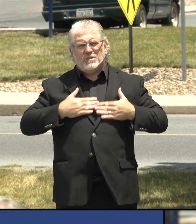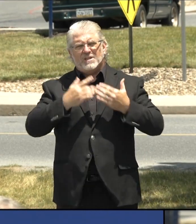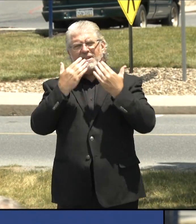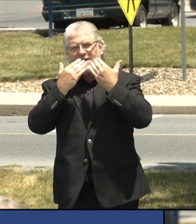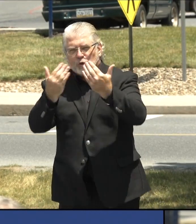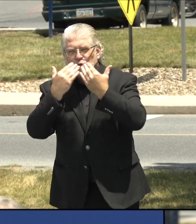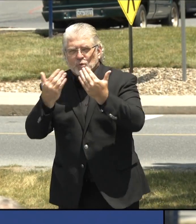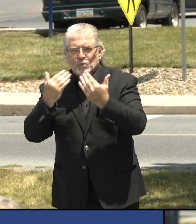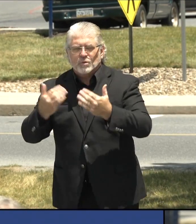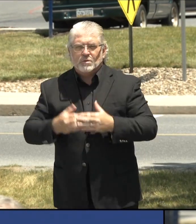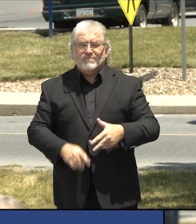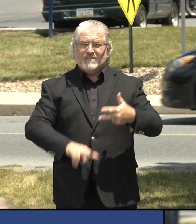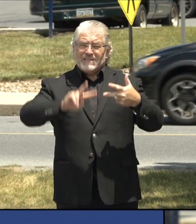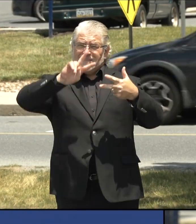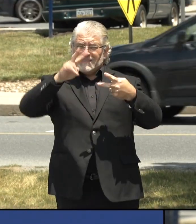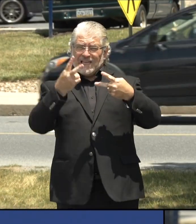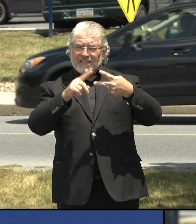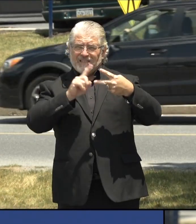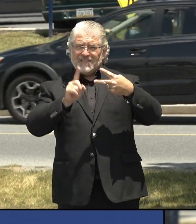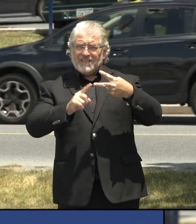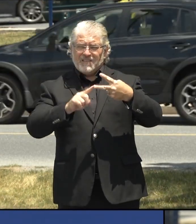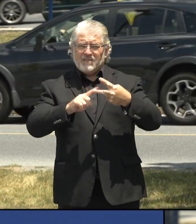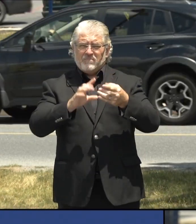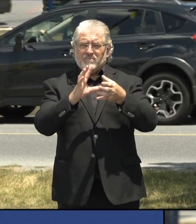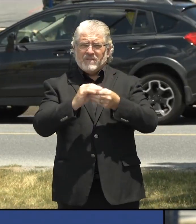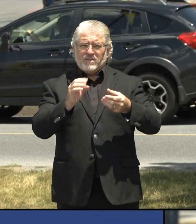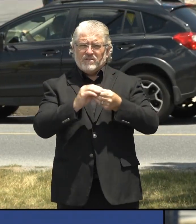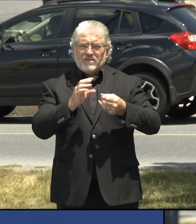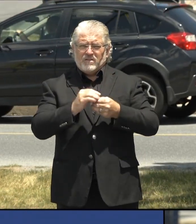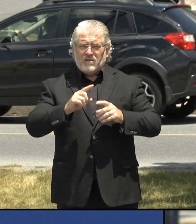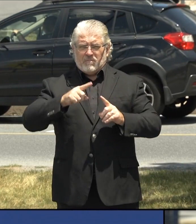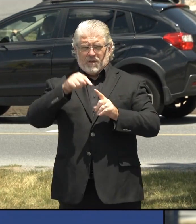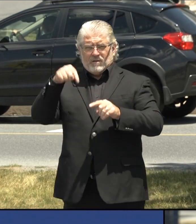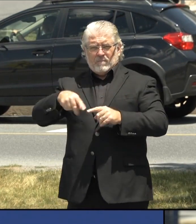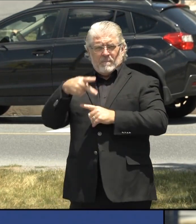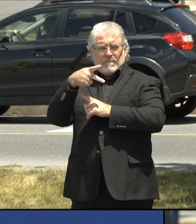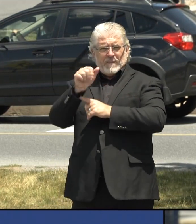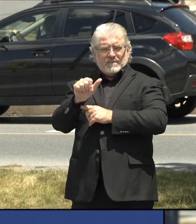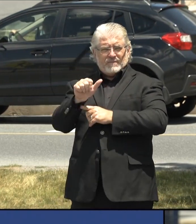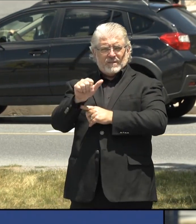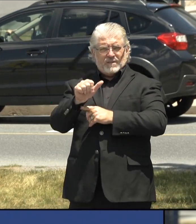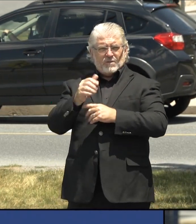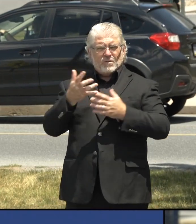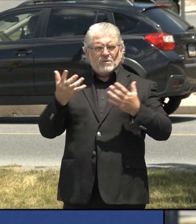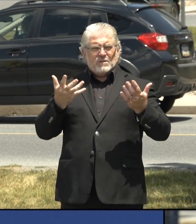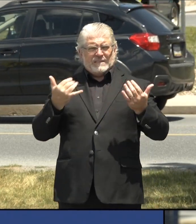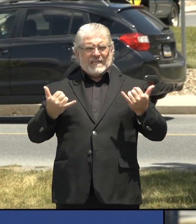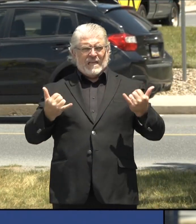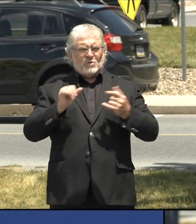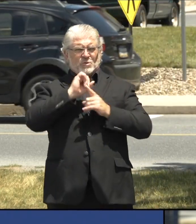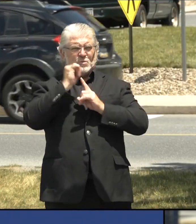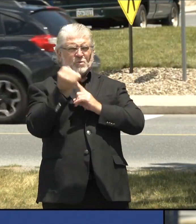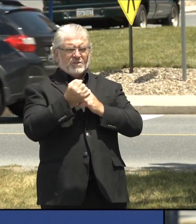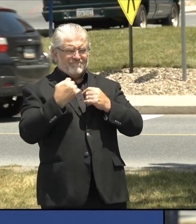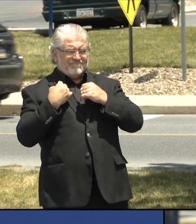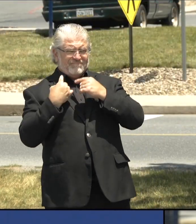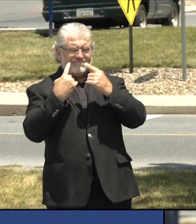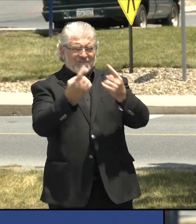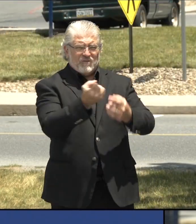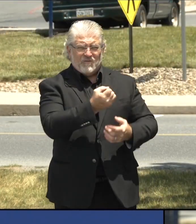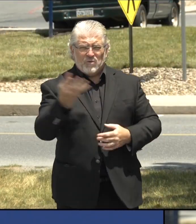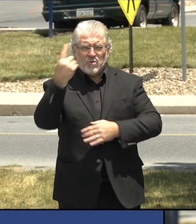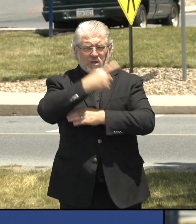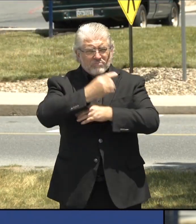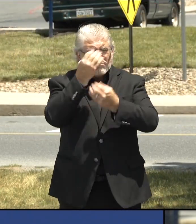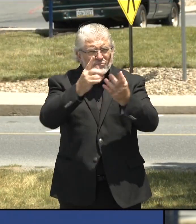Second thing I want to do is talk about where we are in Pennsylvania. Up until a couple days ago, was really proud of being able to say